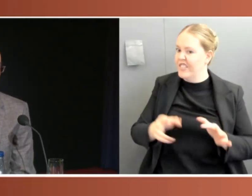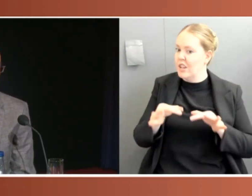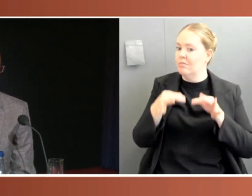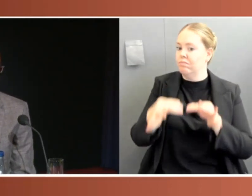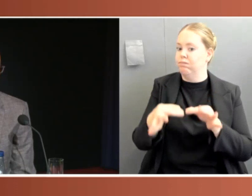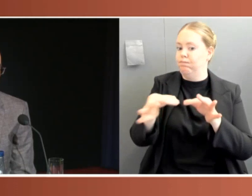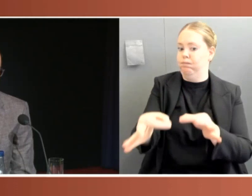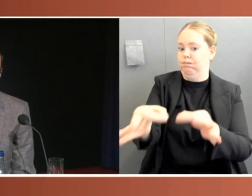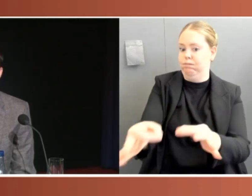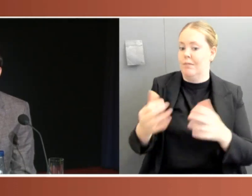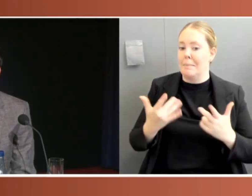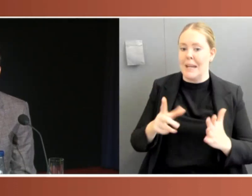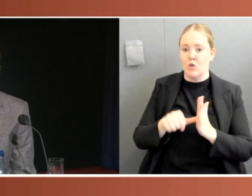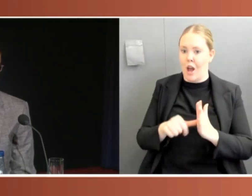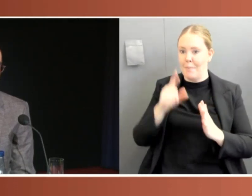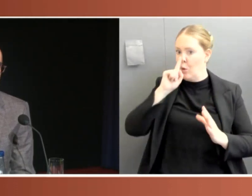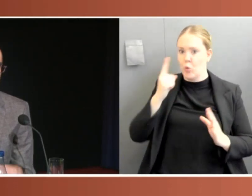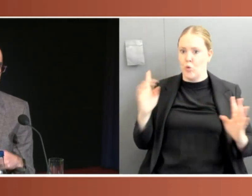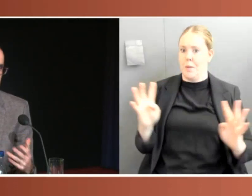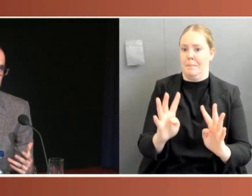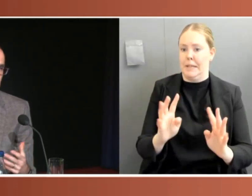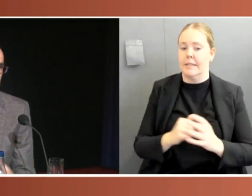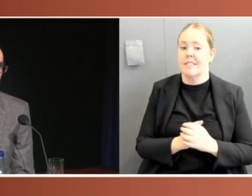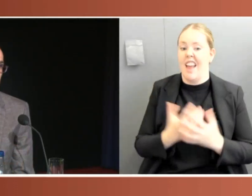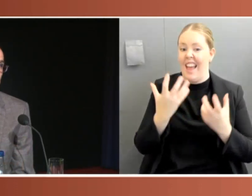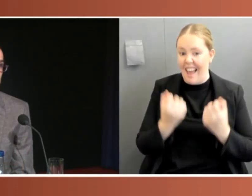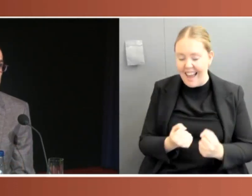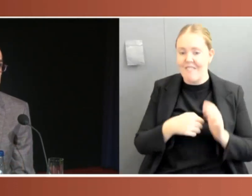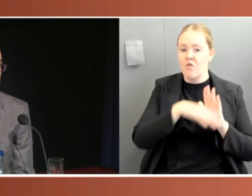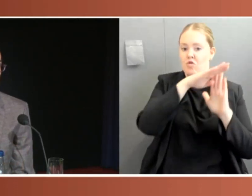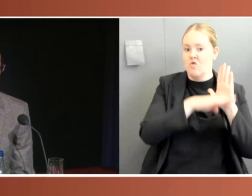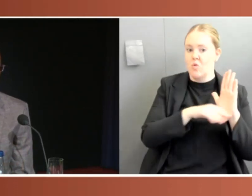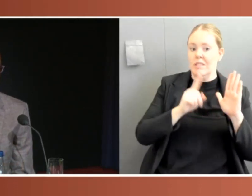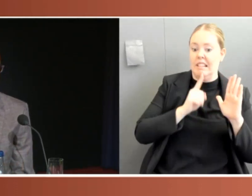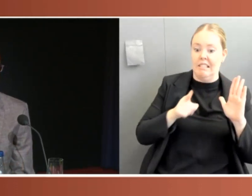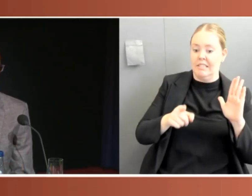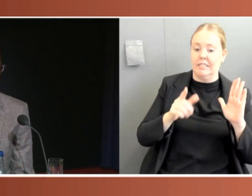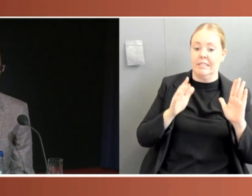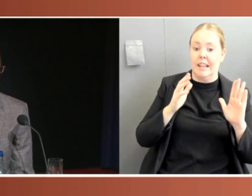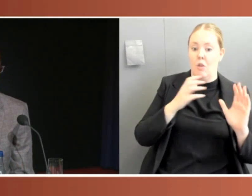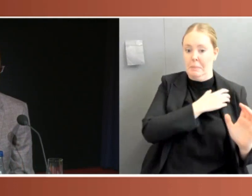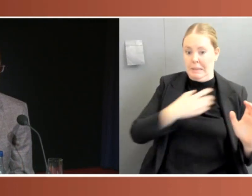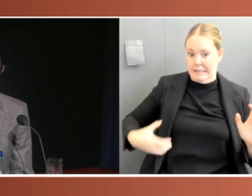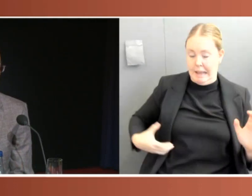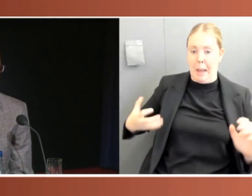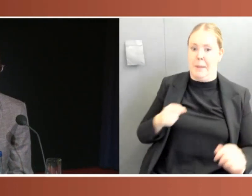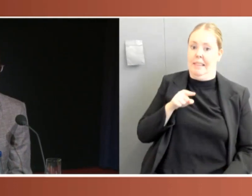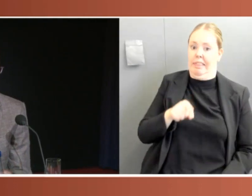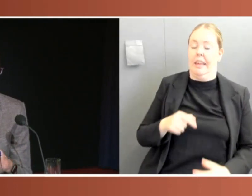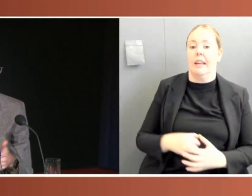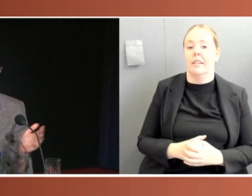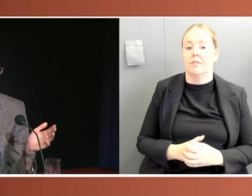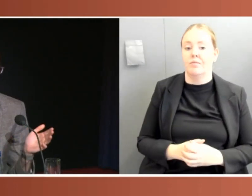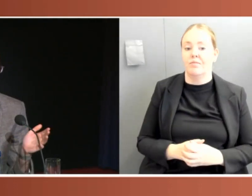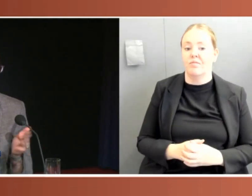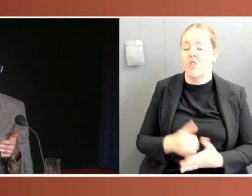cases as well, whether there was a standing order that said a government member needed to be there or not. And so I think in most cases, parliament really did just abdicate and say